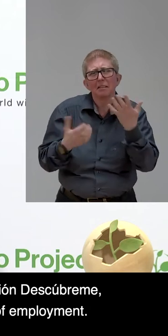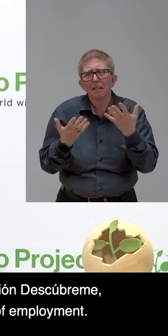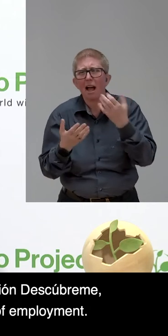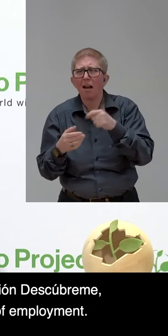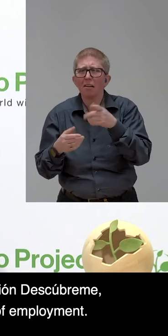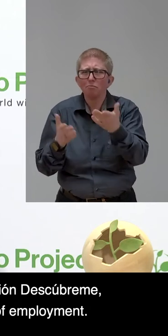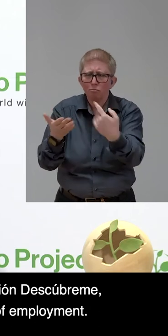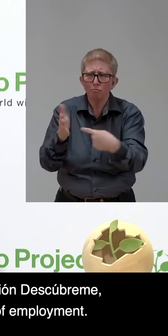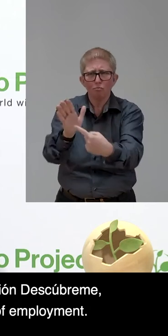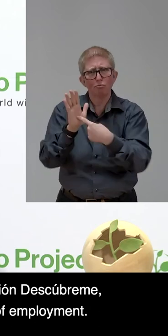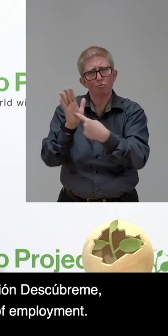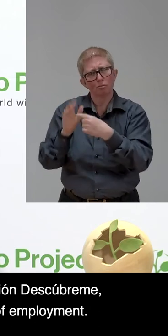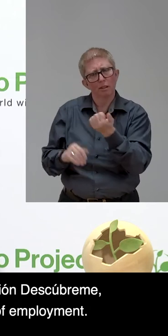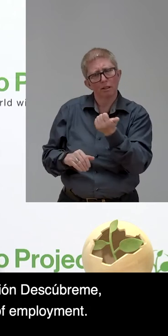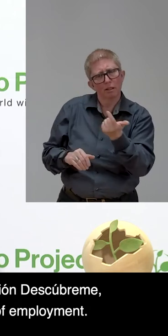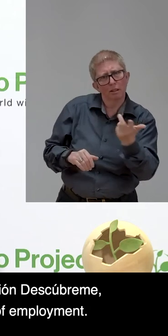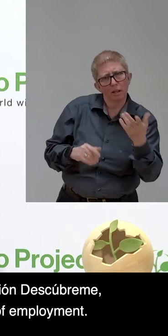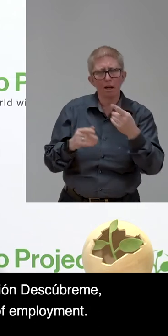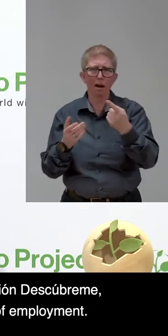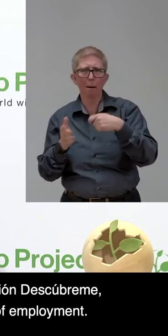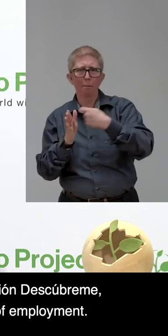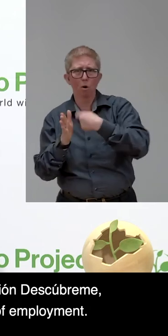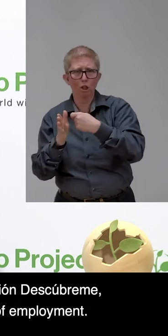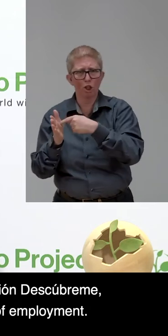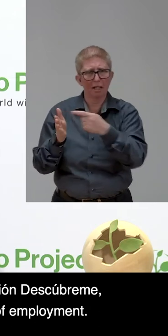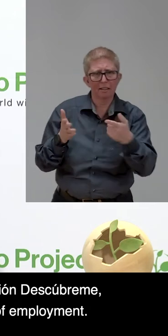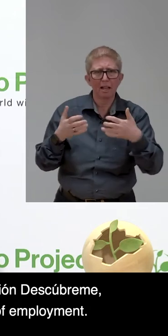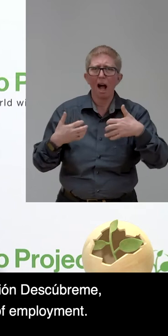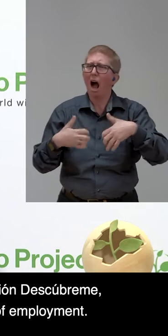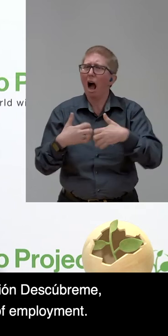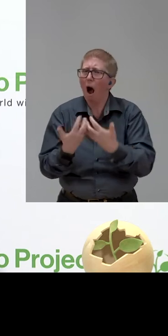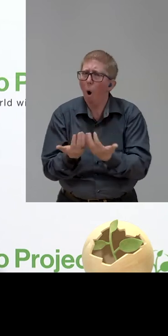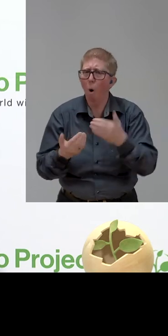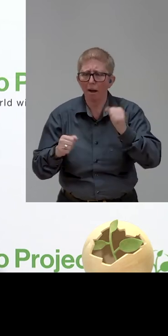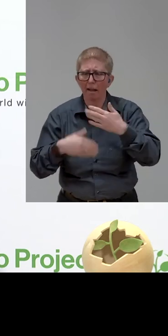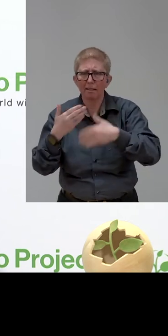that work towards a more inclusive employment, world of employment.